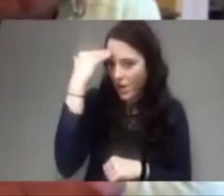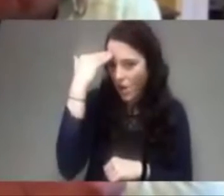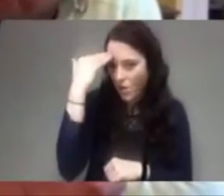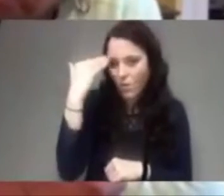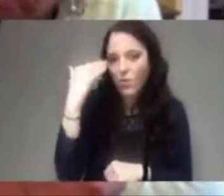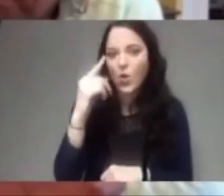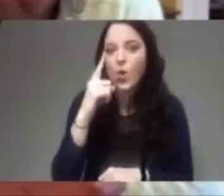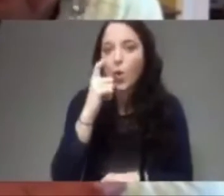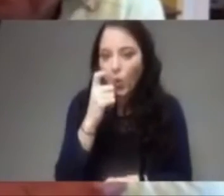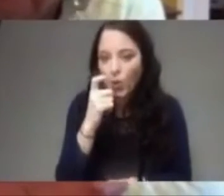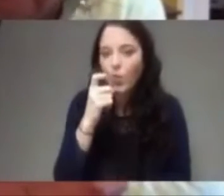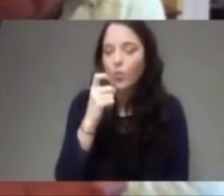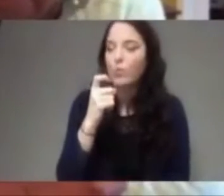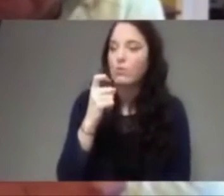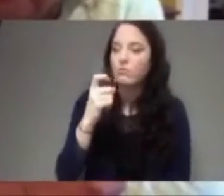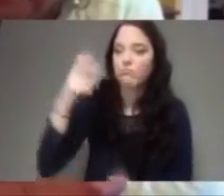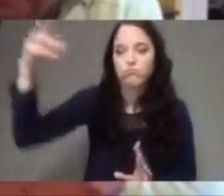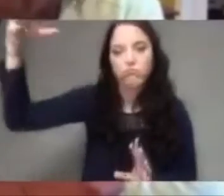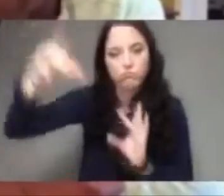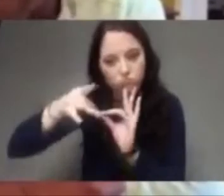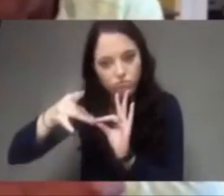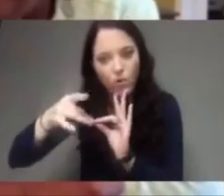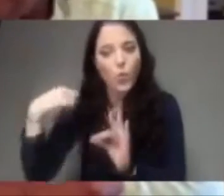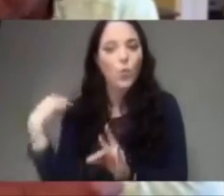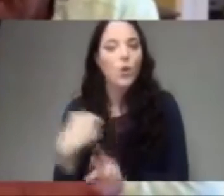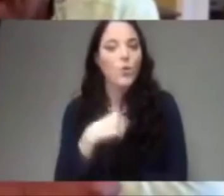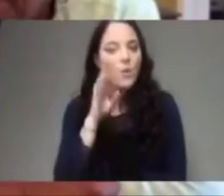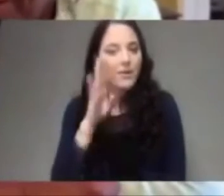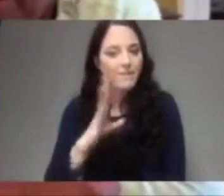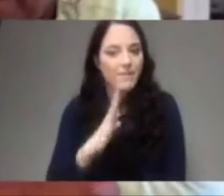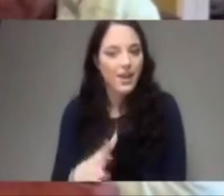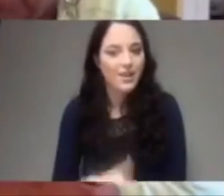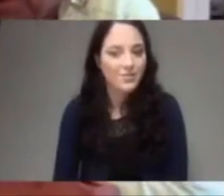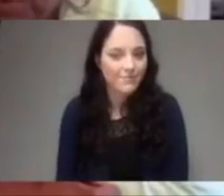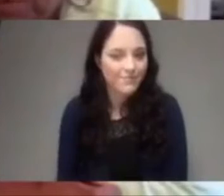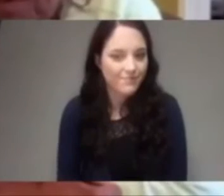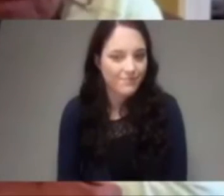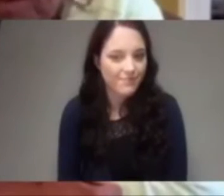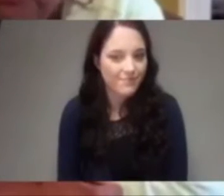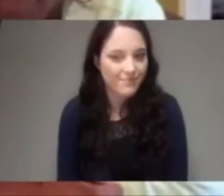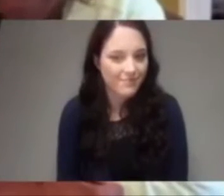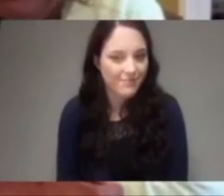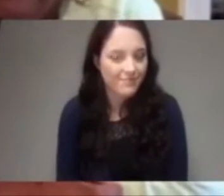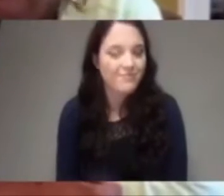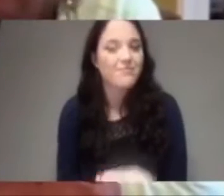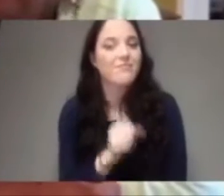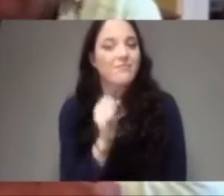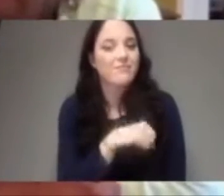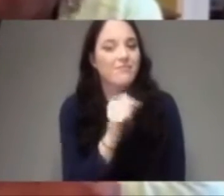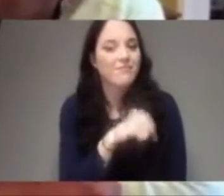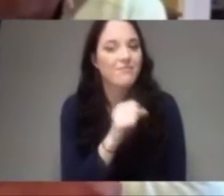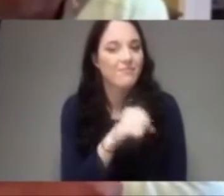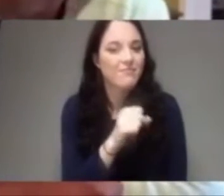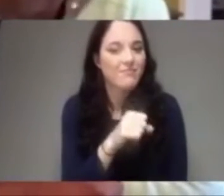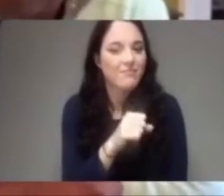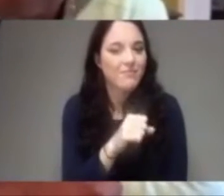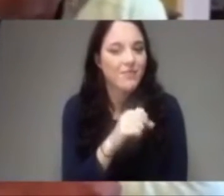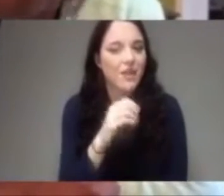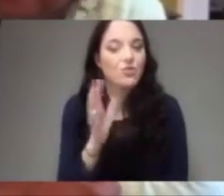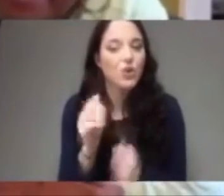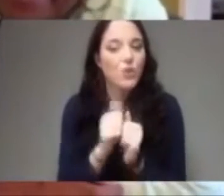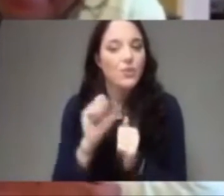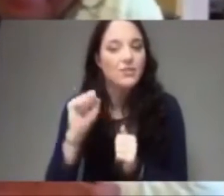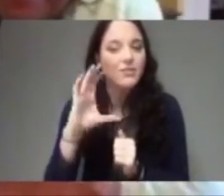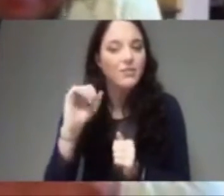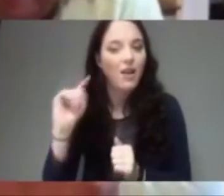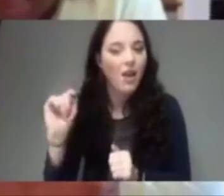whose we are, we'll be all right. I was telling Scott, I texted him yesterday. Who is Scott? My brother.